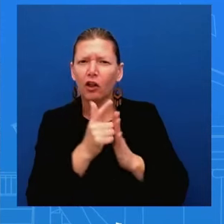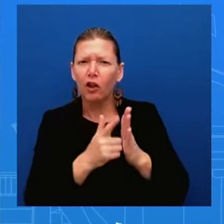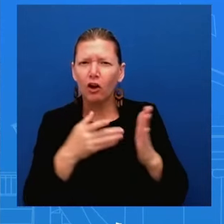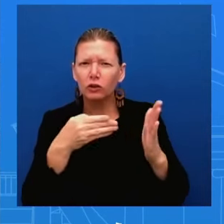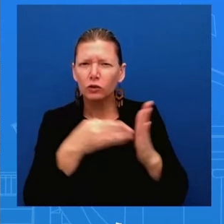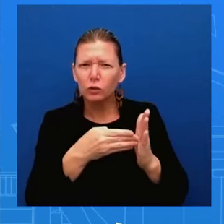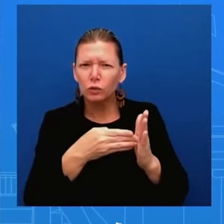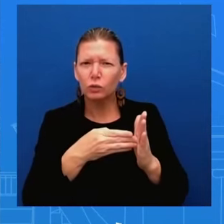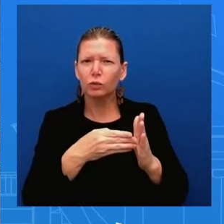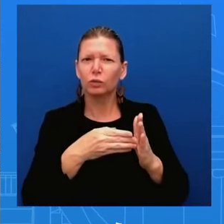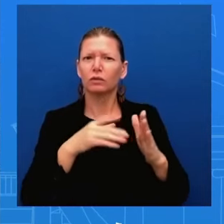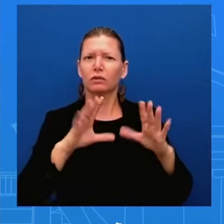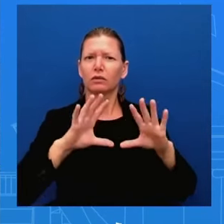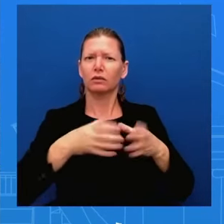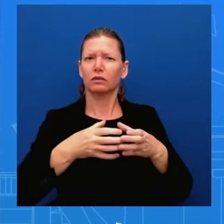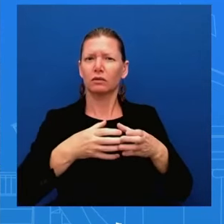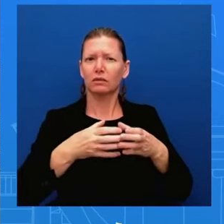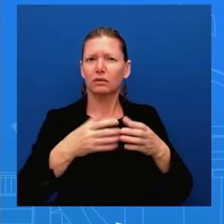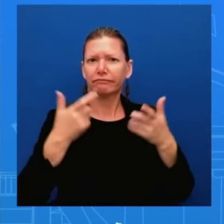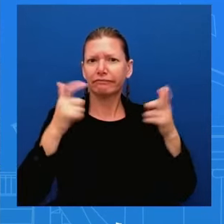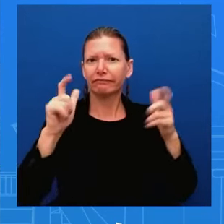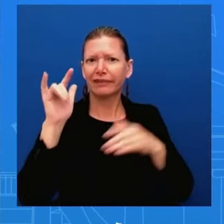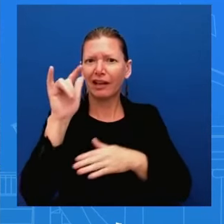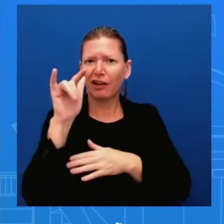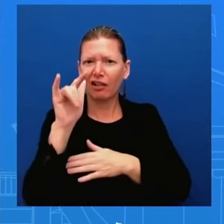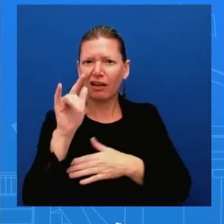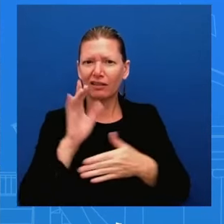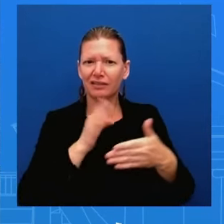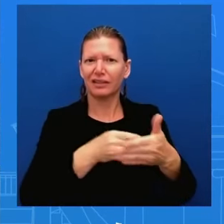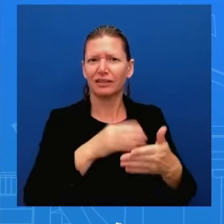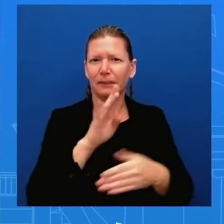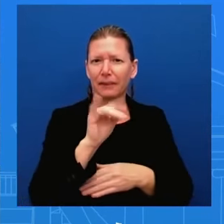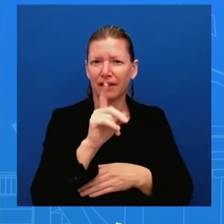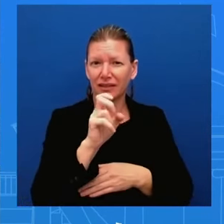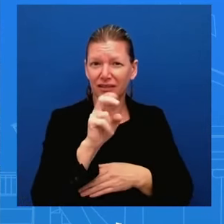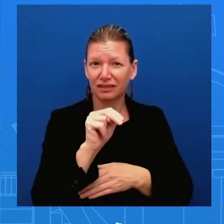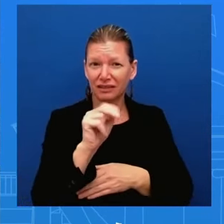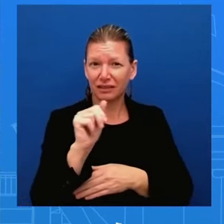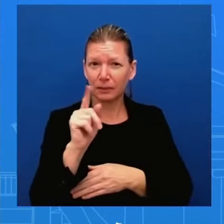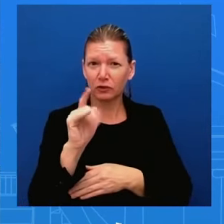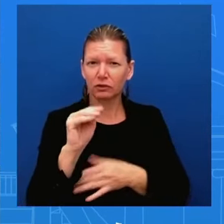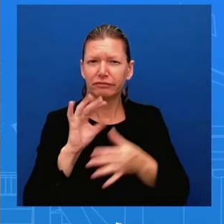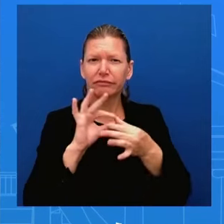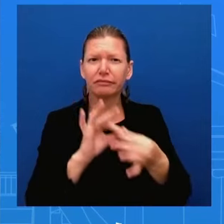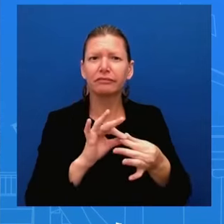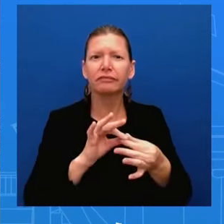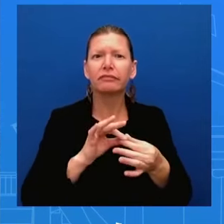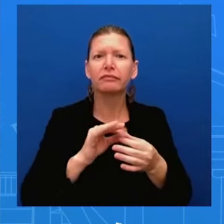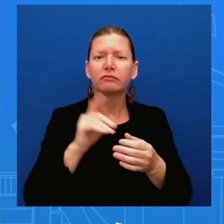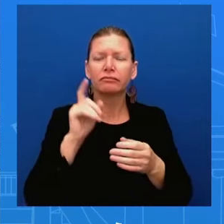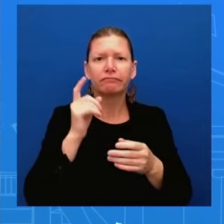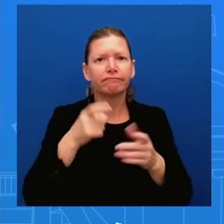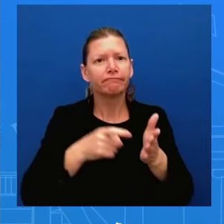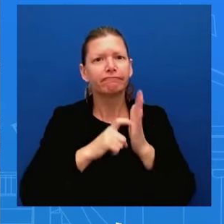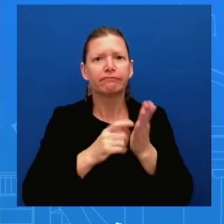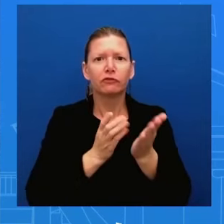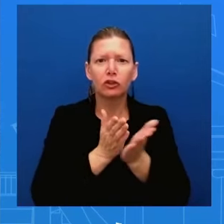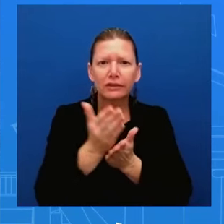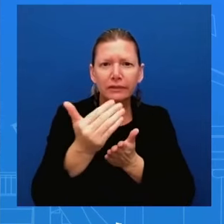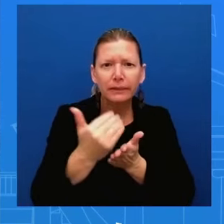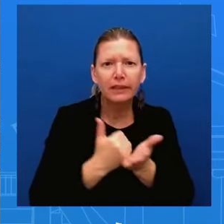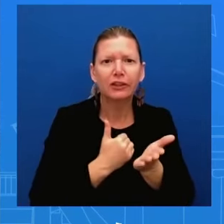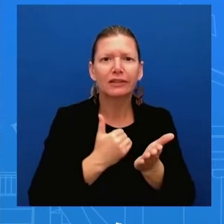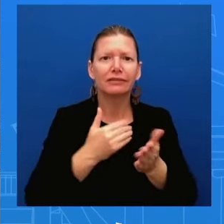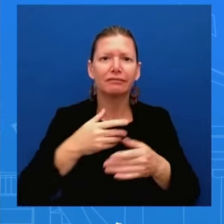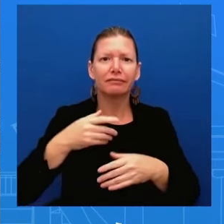check bag fees and reservation change fees is the administration concerned that this is going to delay this rule going into effect which is